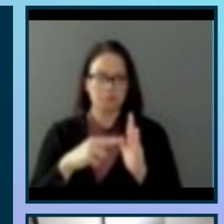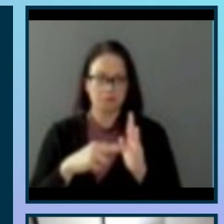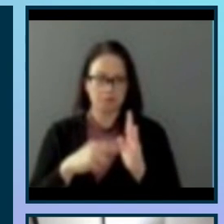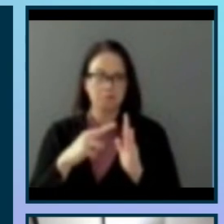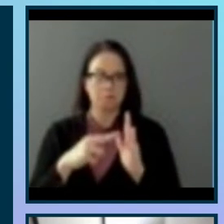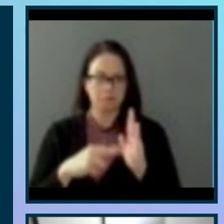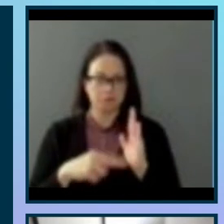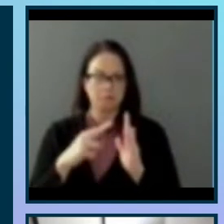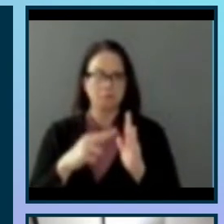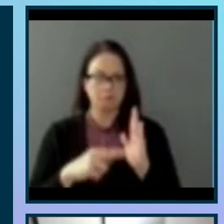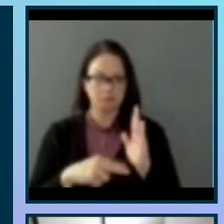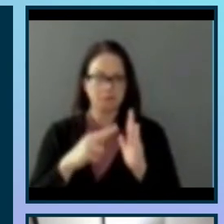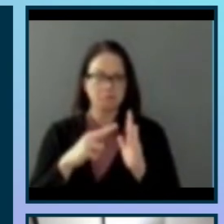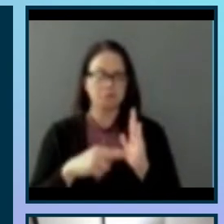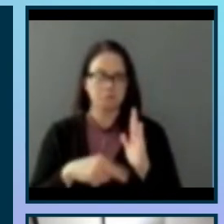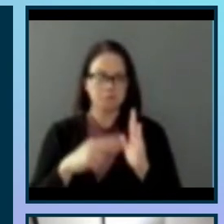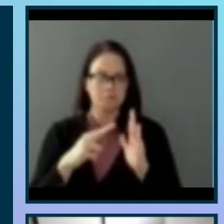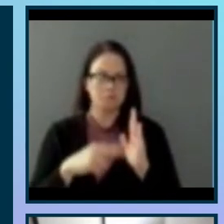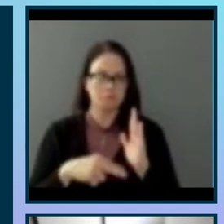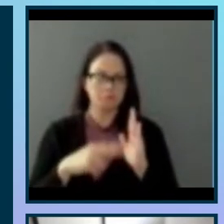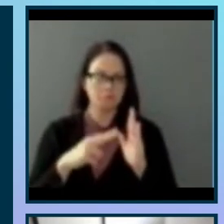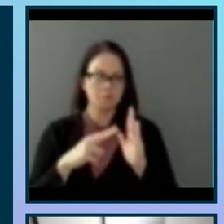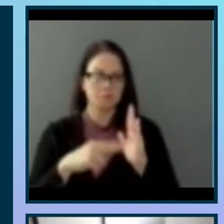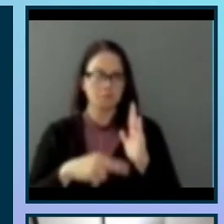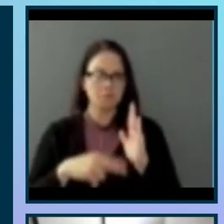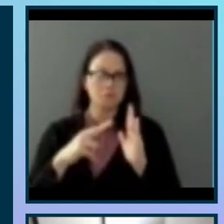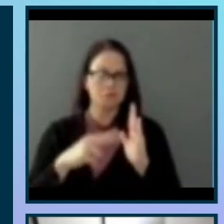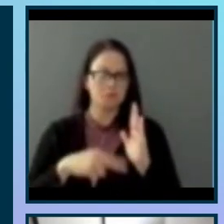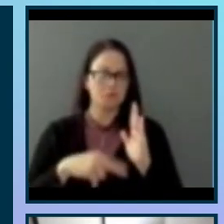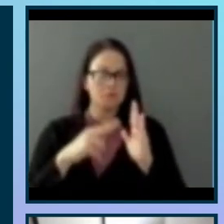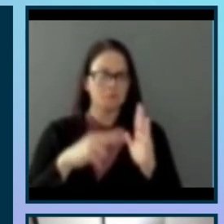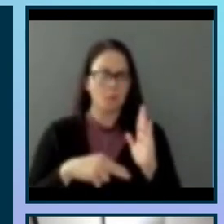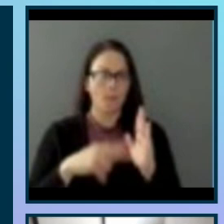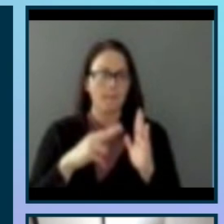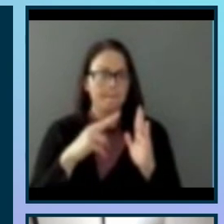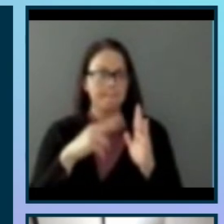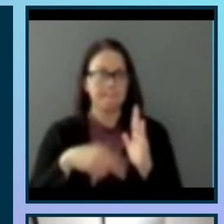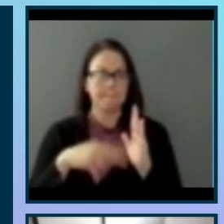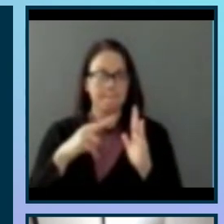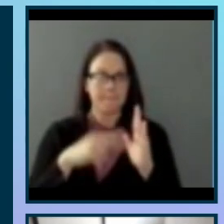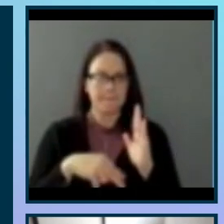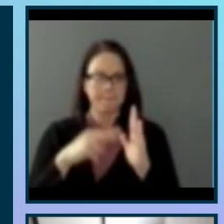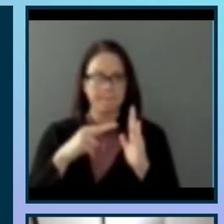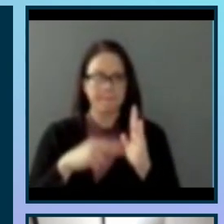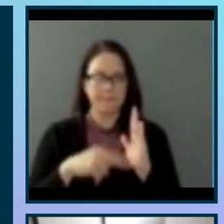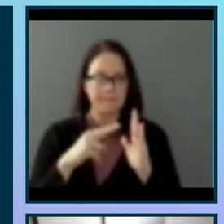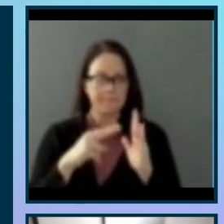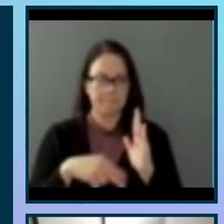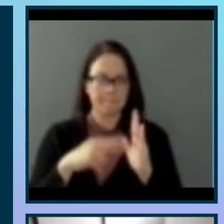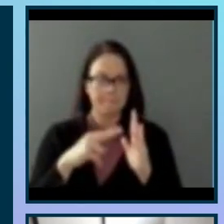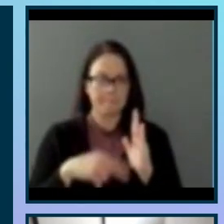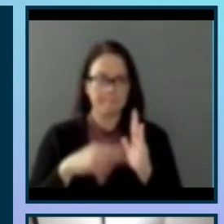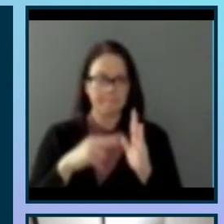and resources to learn about eclipse soundscapes. This can be resolved by creating an accessible and